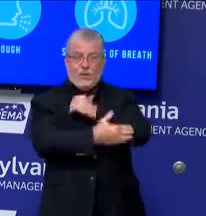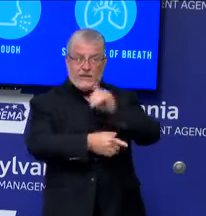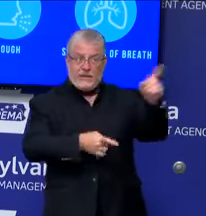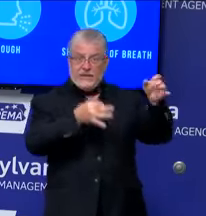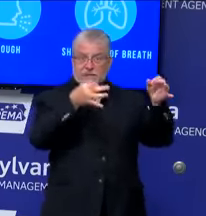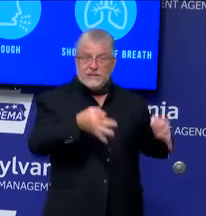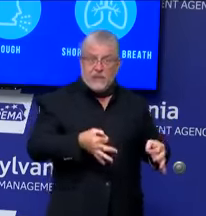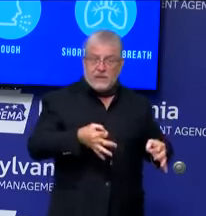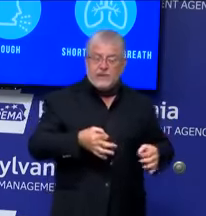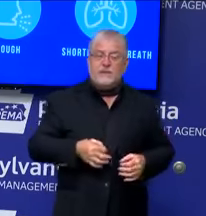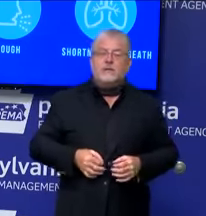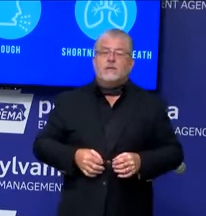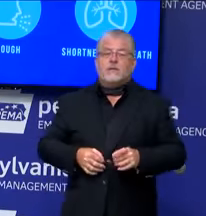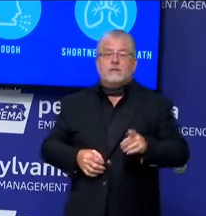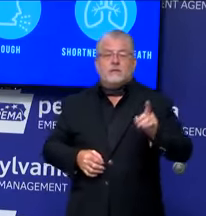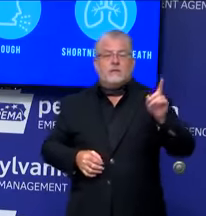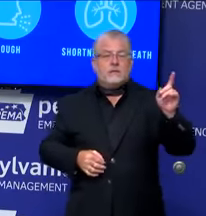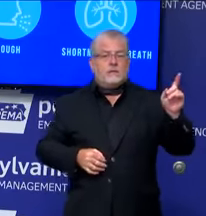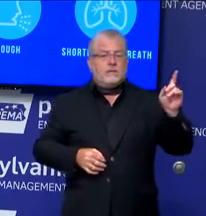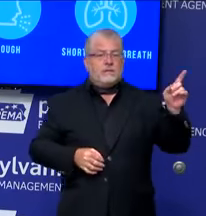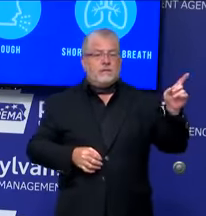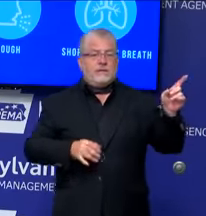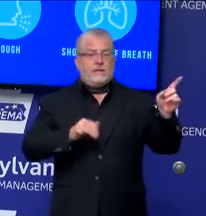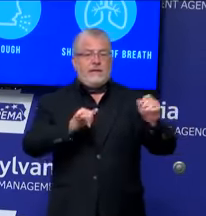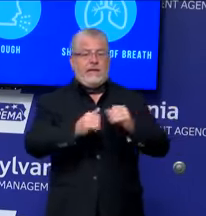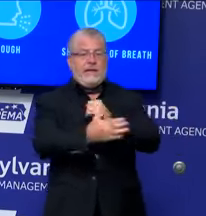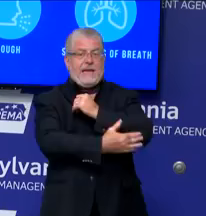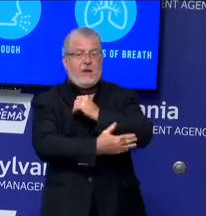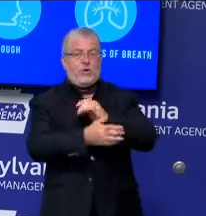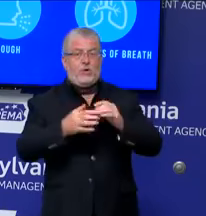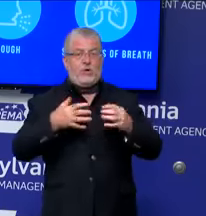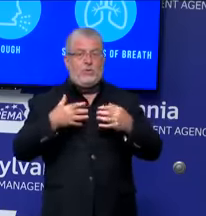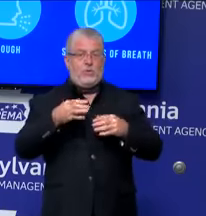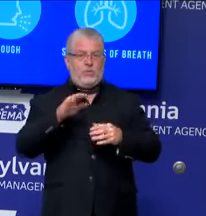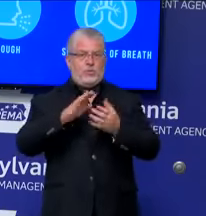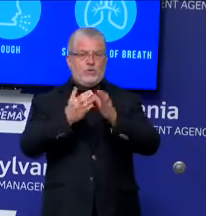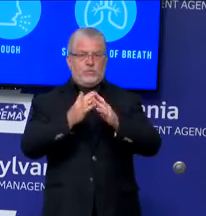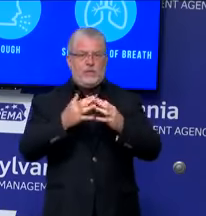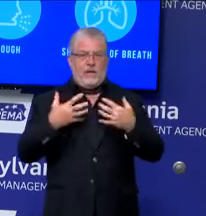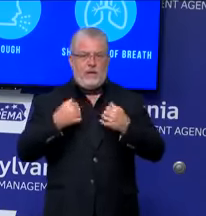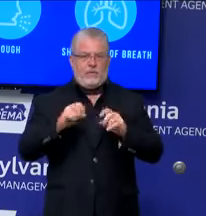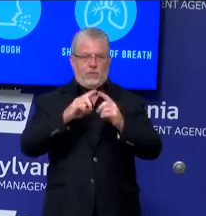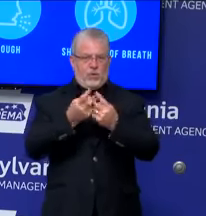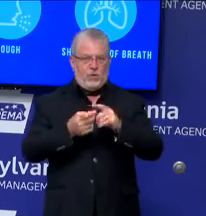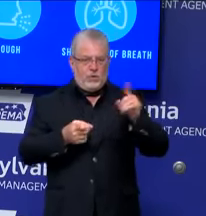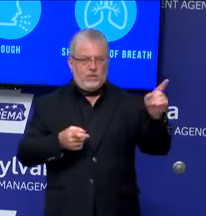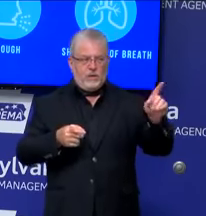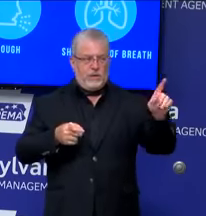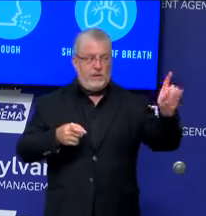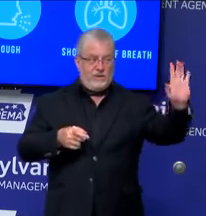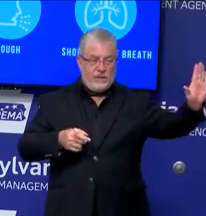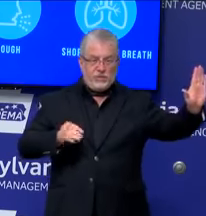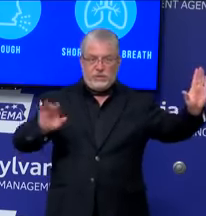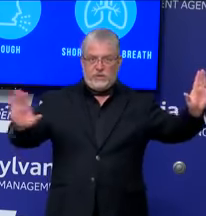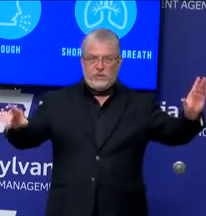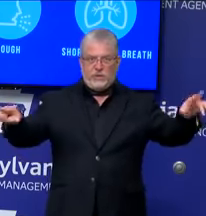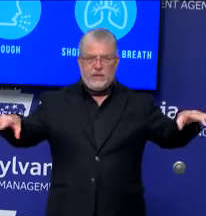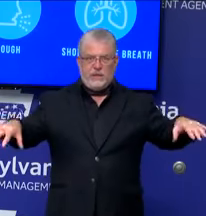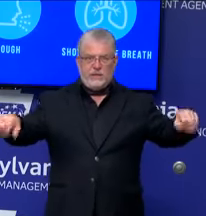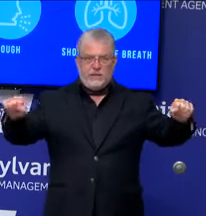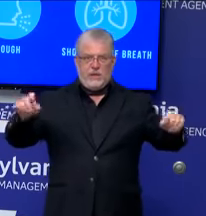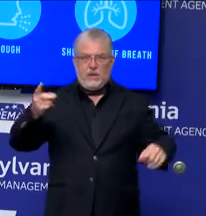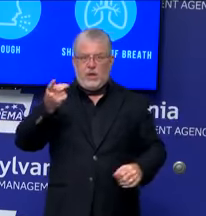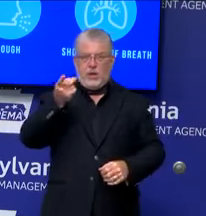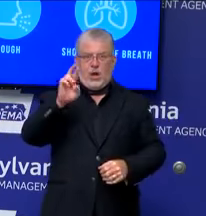health departments, they don't report to the Pennsylvania Department of Health. They have LEAD. And so, Dr. Farley and Dr. Bogan and the other